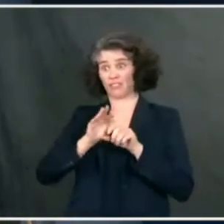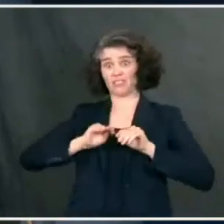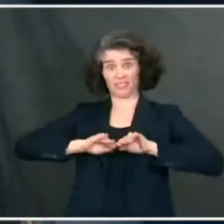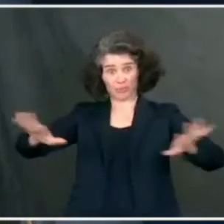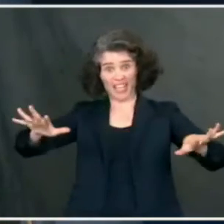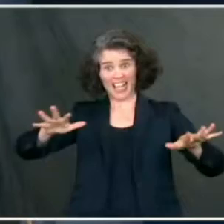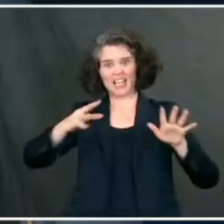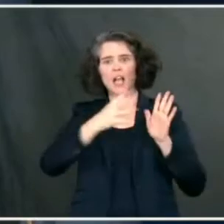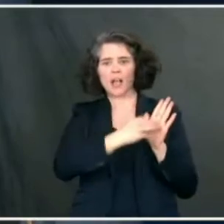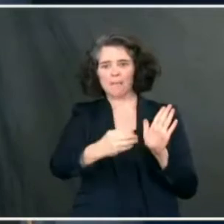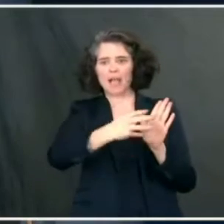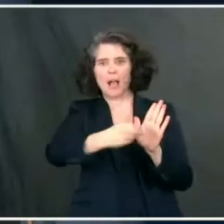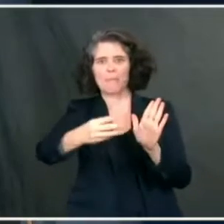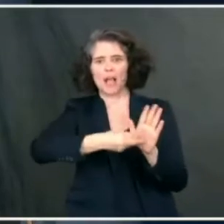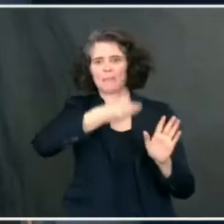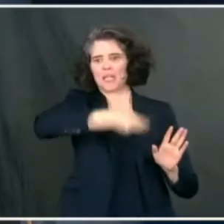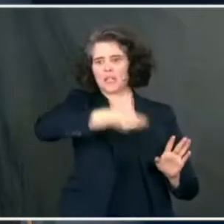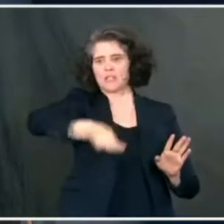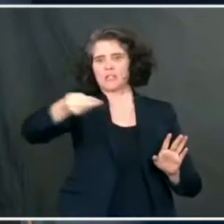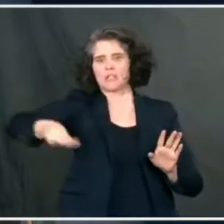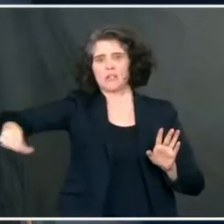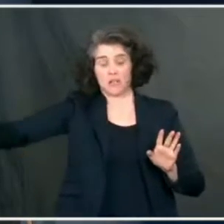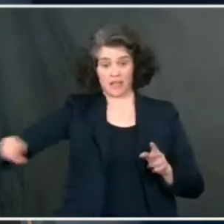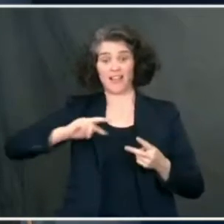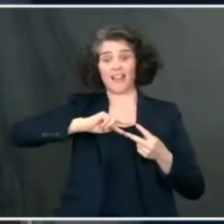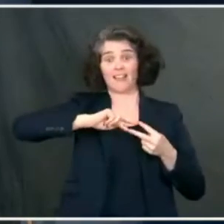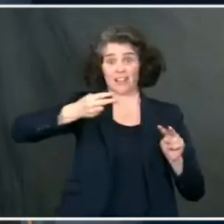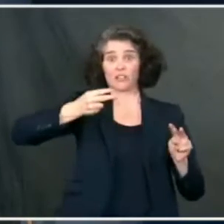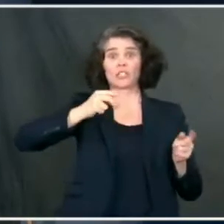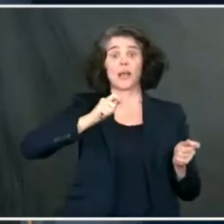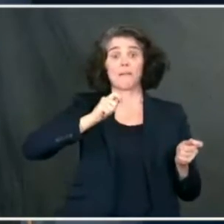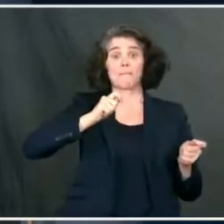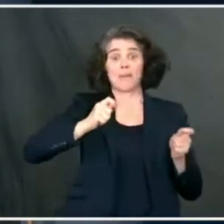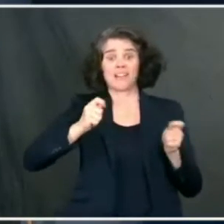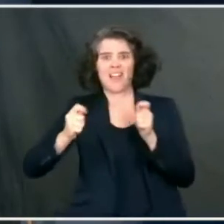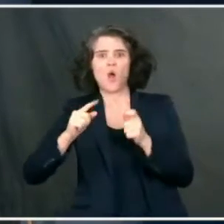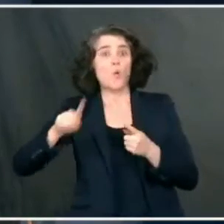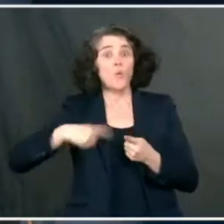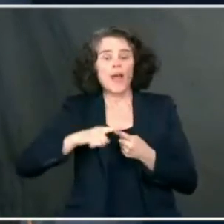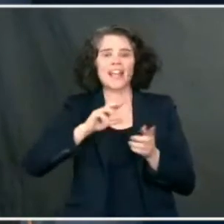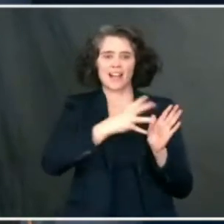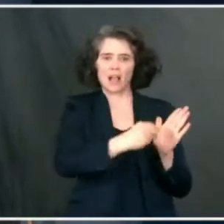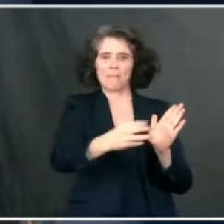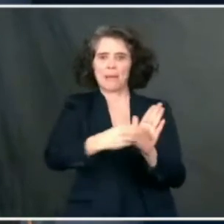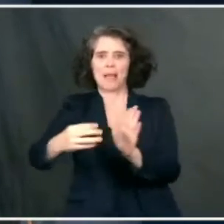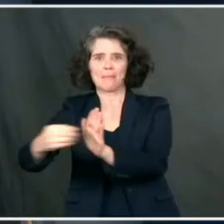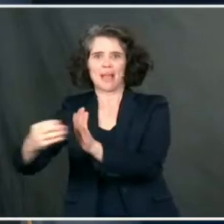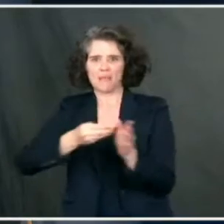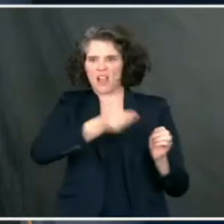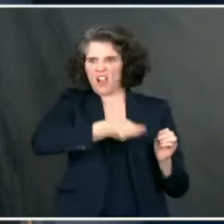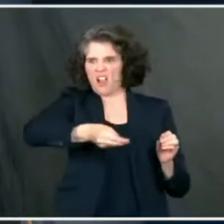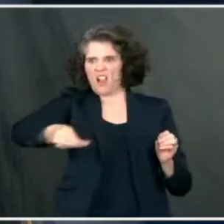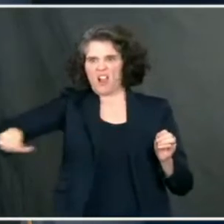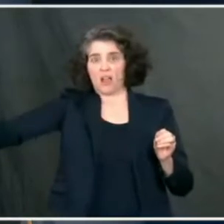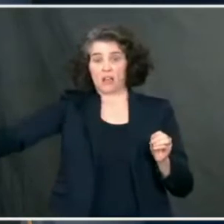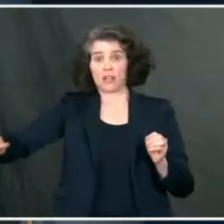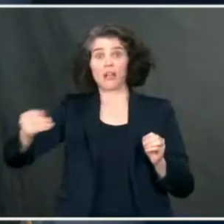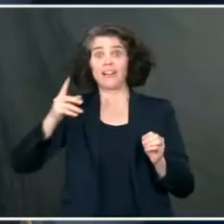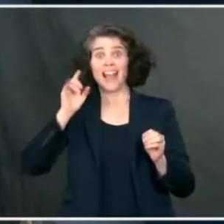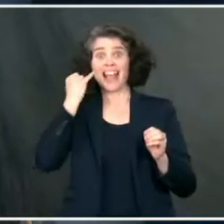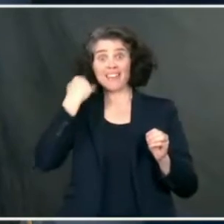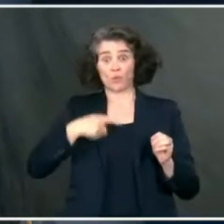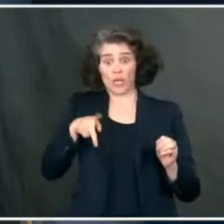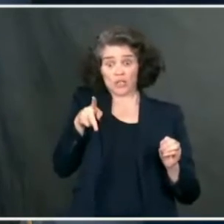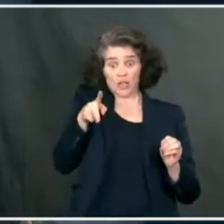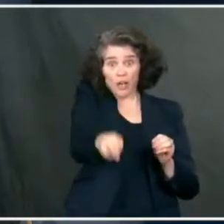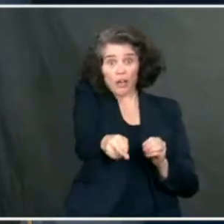replicating, viruses don't mutate unless they replicate. And if you can suppress that by a